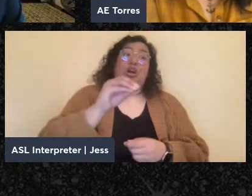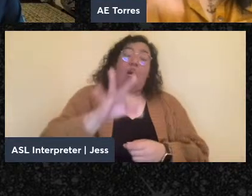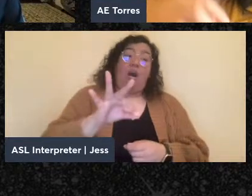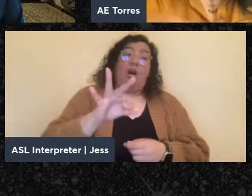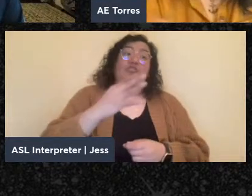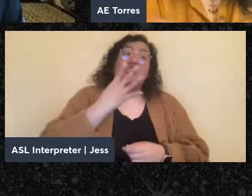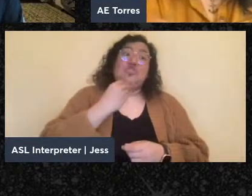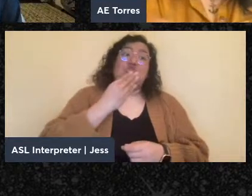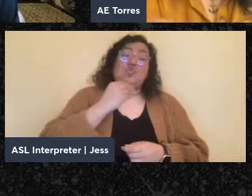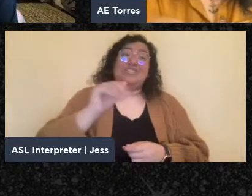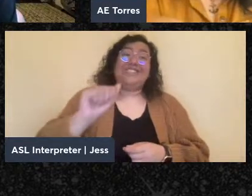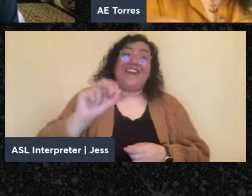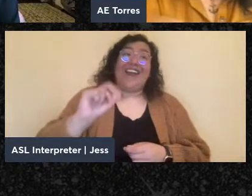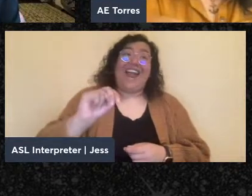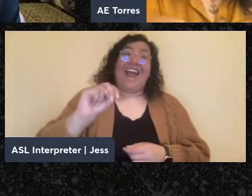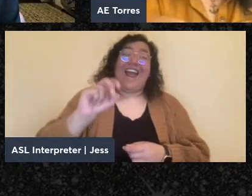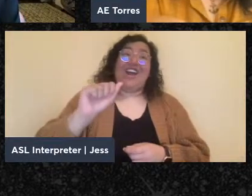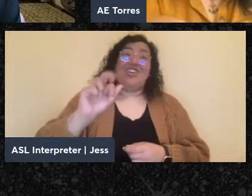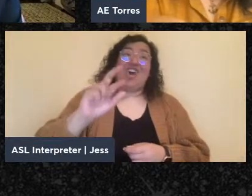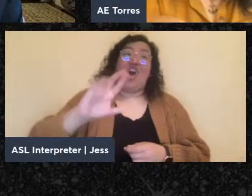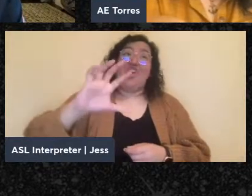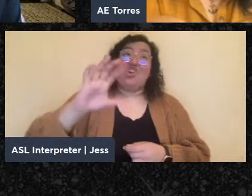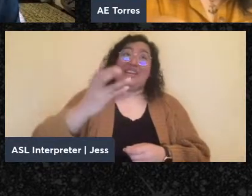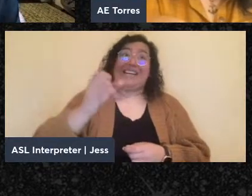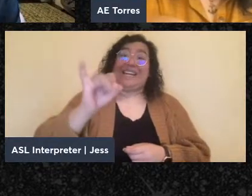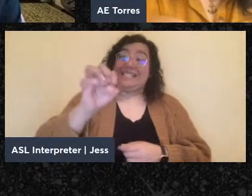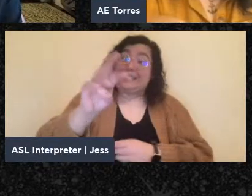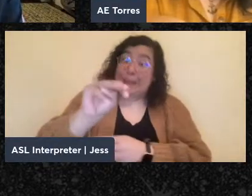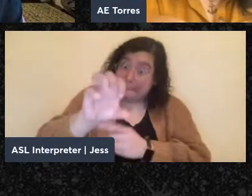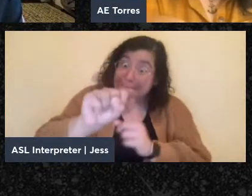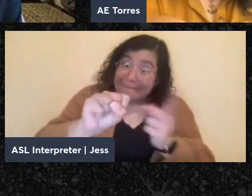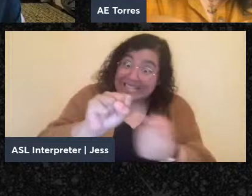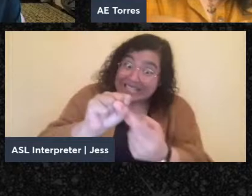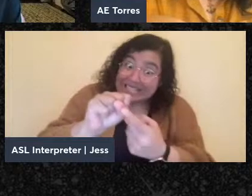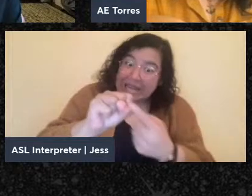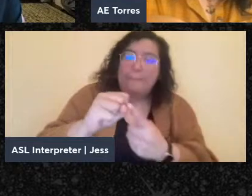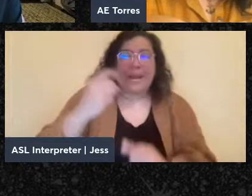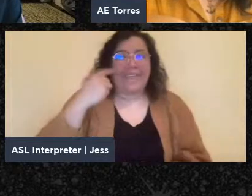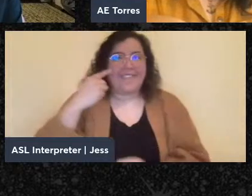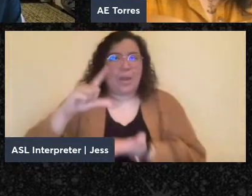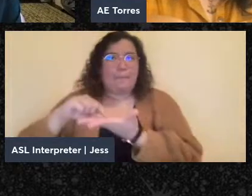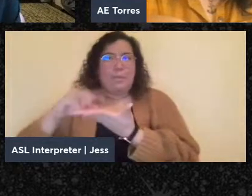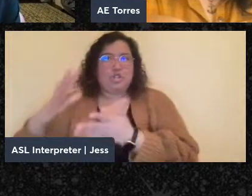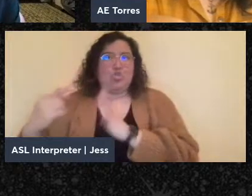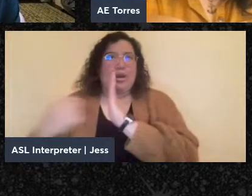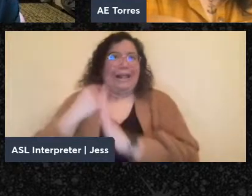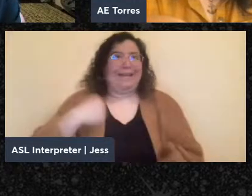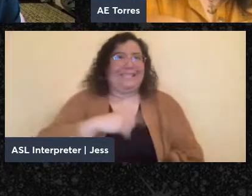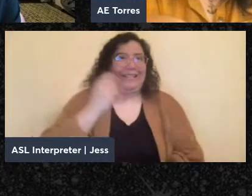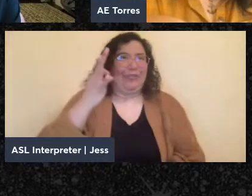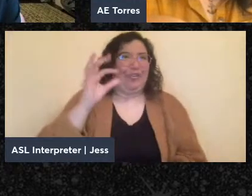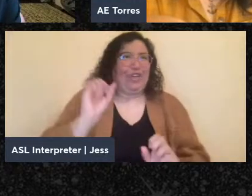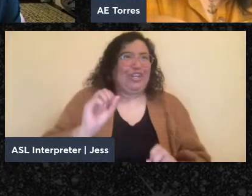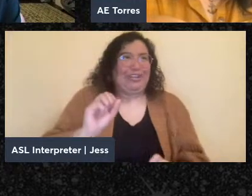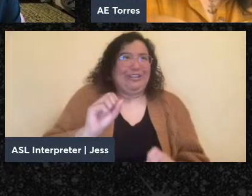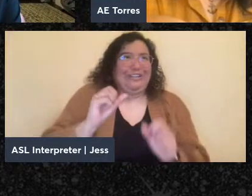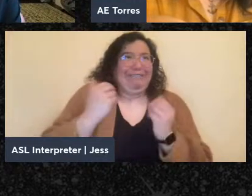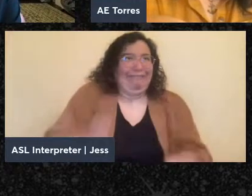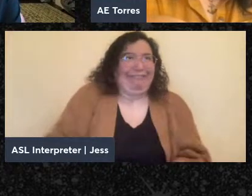would have murdered us. So, no, I actually thought that was the title, I guess, you know, and I just want